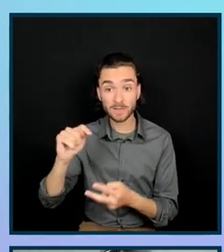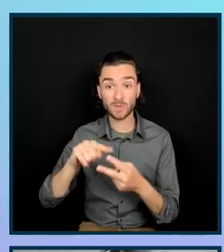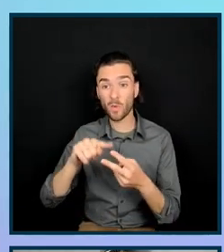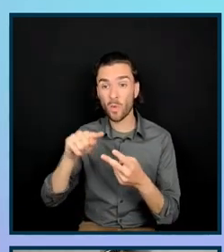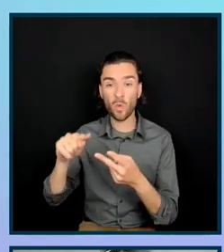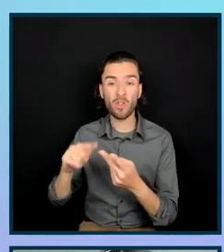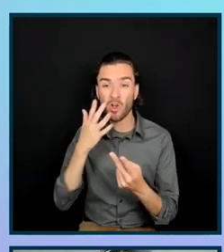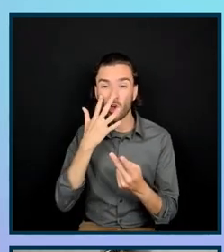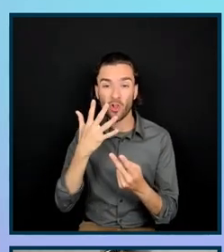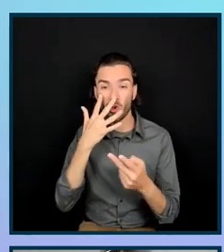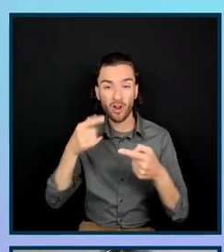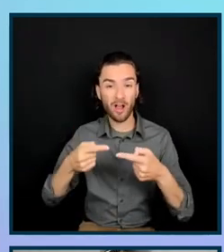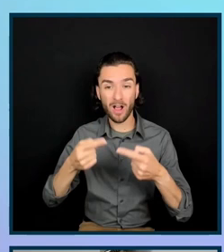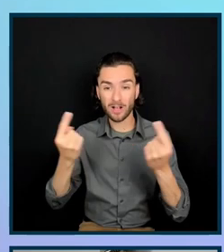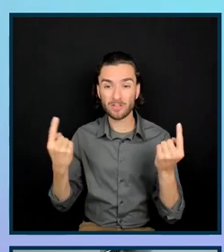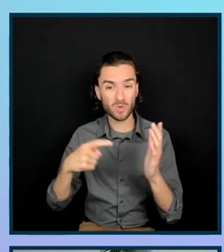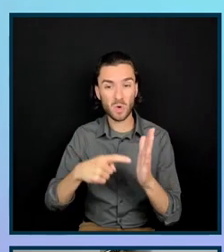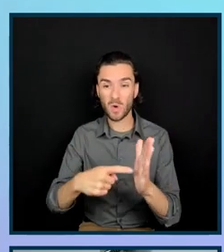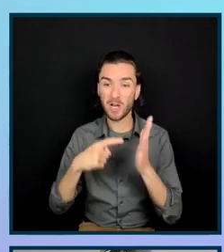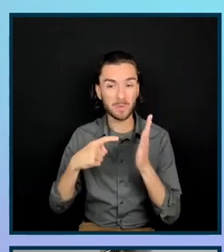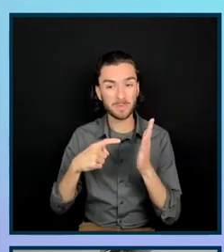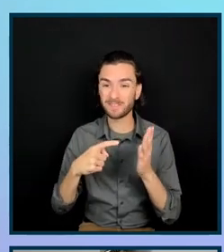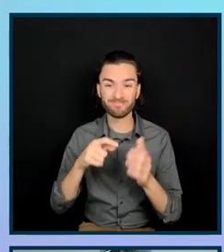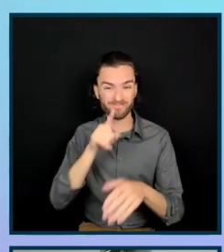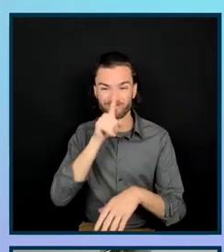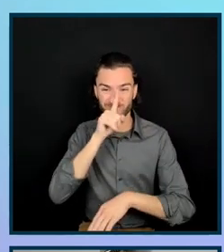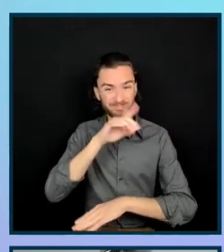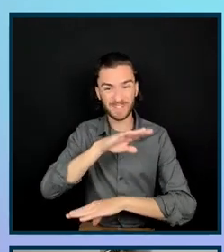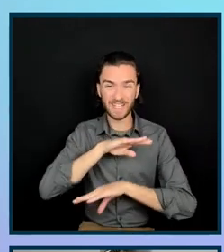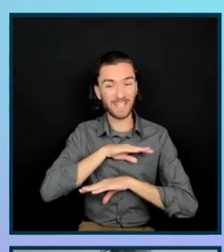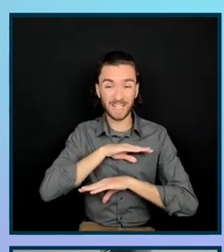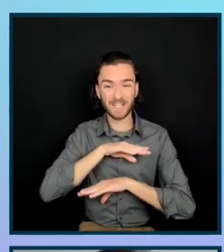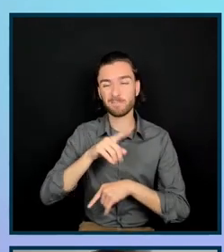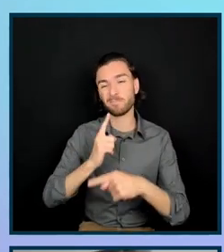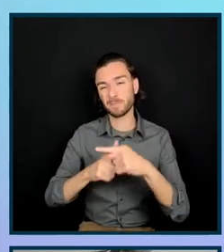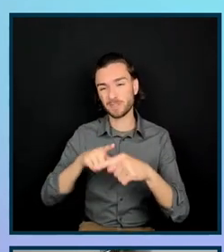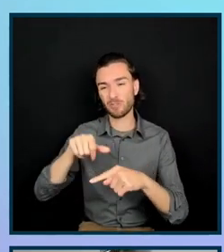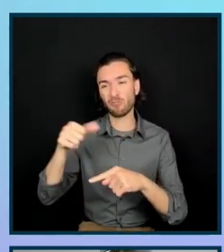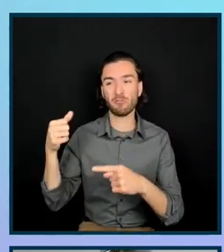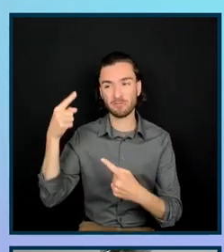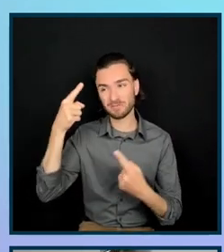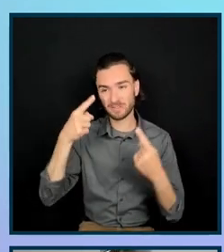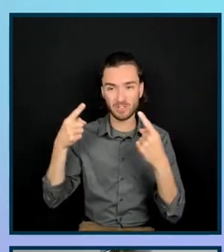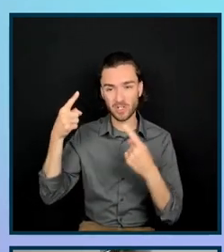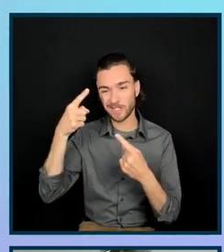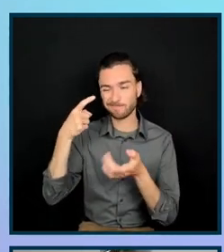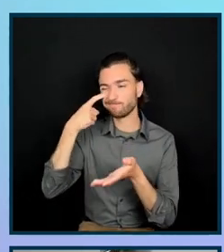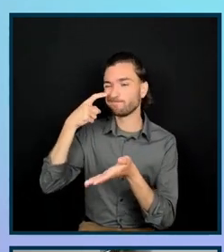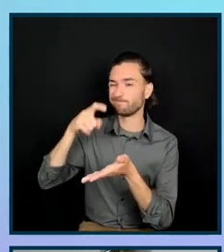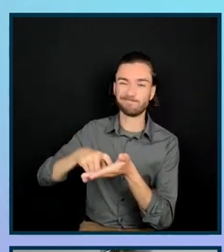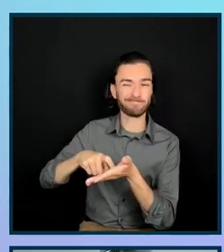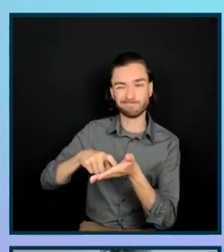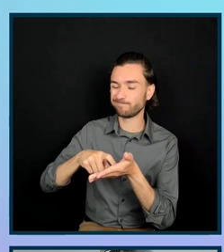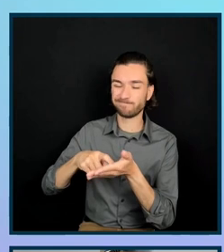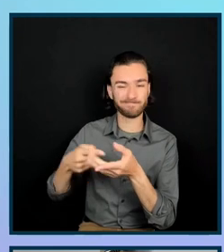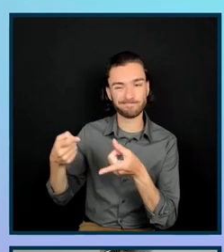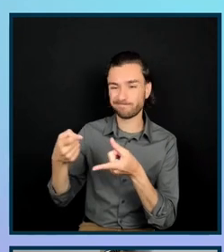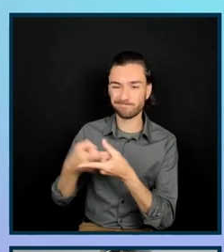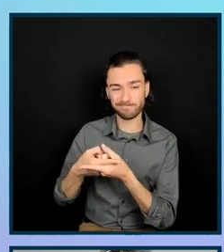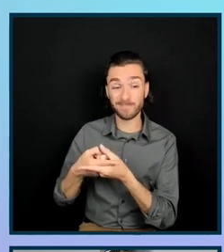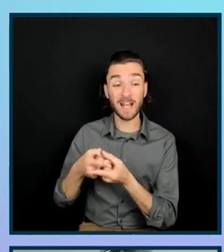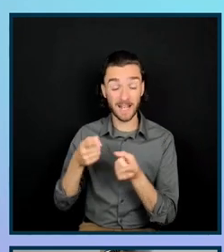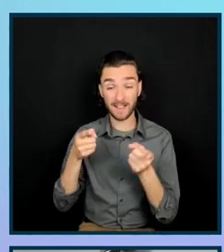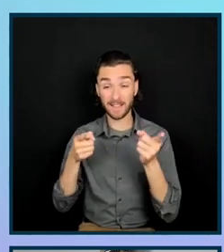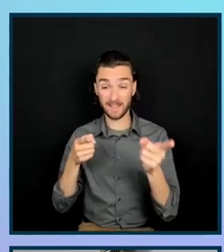contrast requirements, amongst a various amount of other considerations as well. And this particular infographic actually had